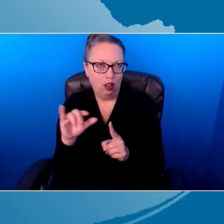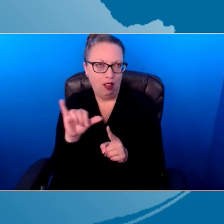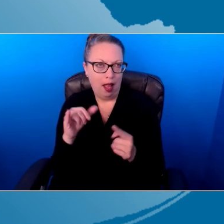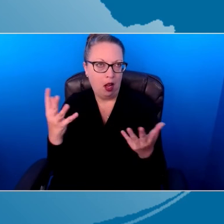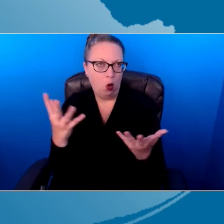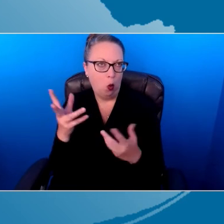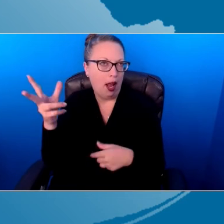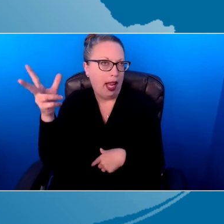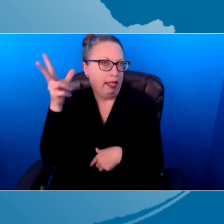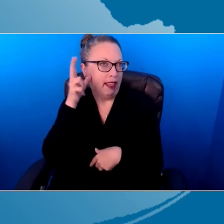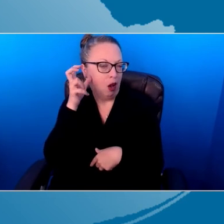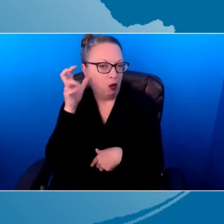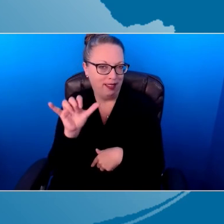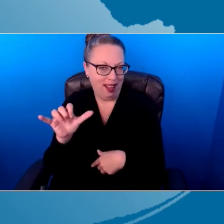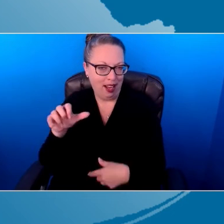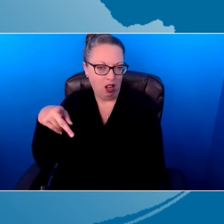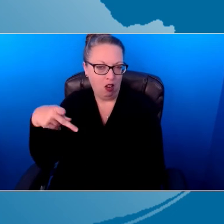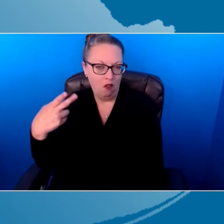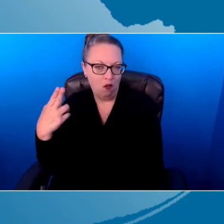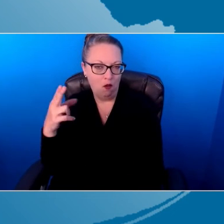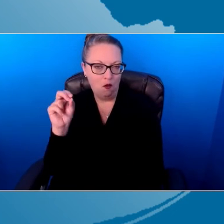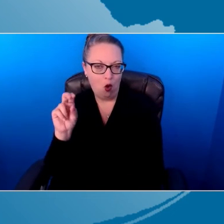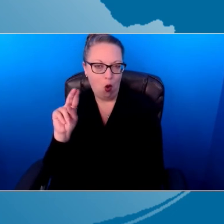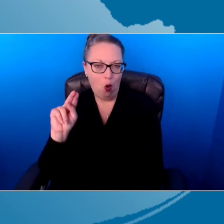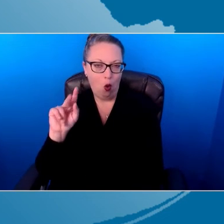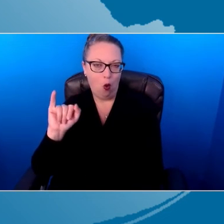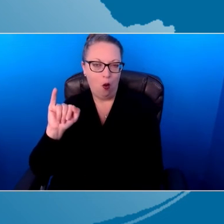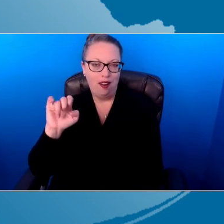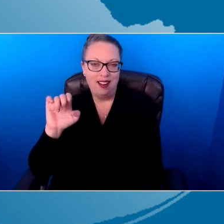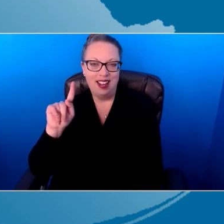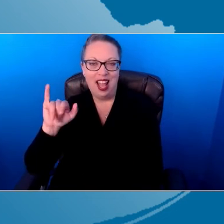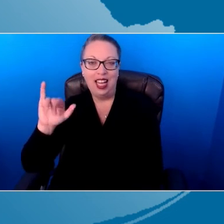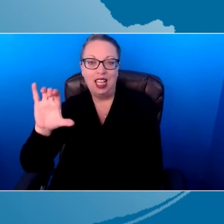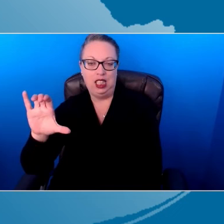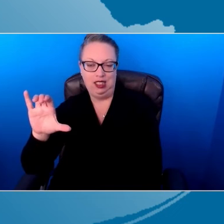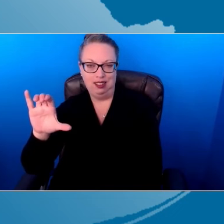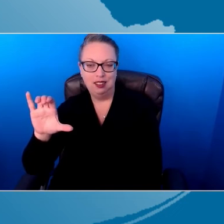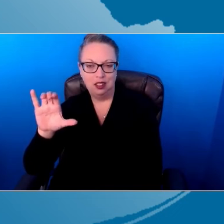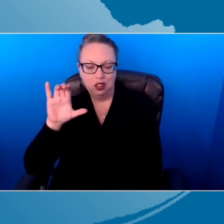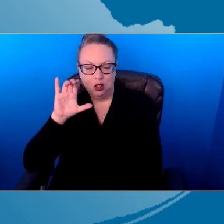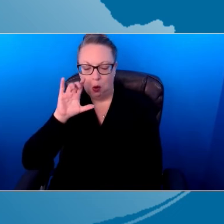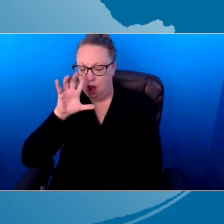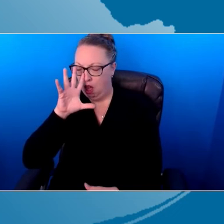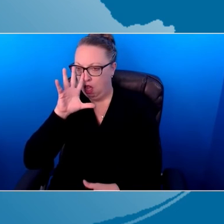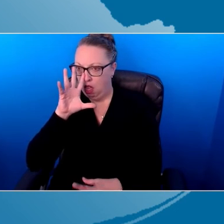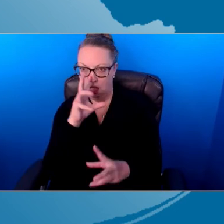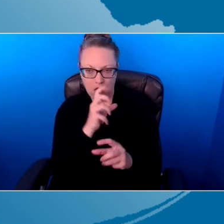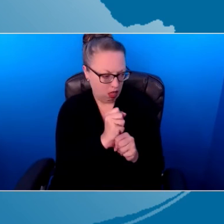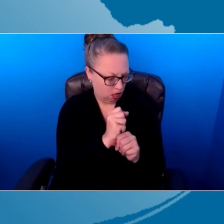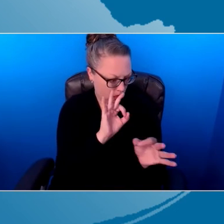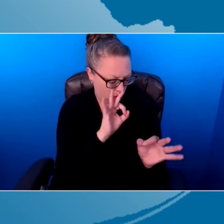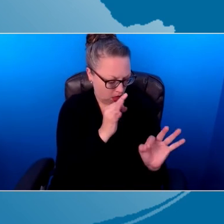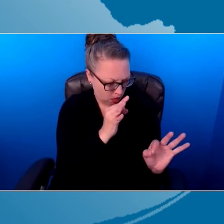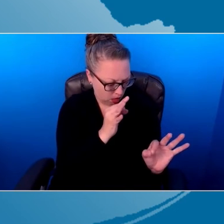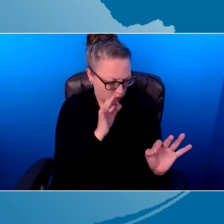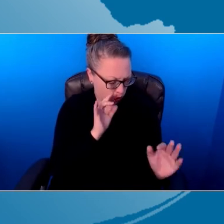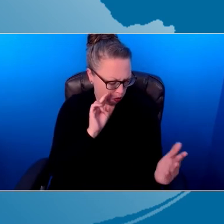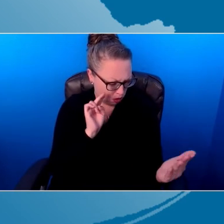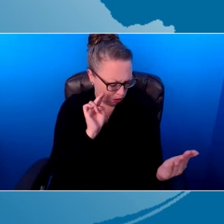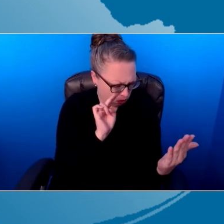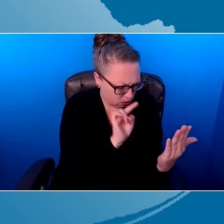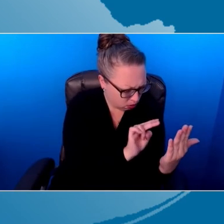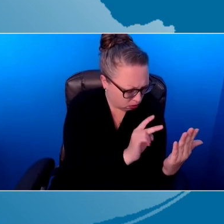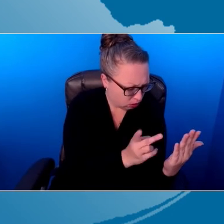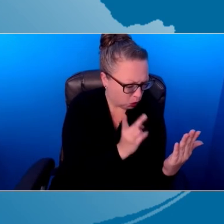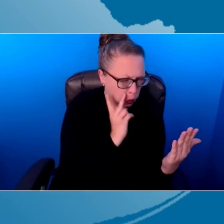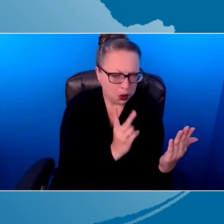you know, phonetics, it caught my eye right away away. And so I went over to it to get a closer look to see what the word was and what